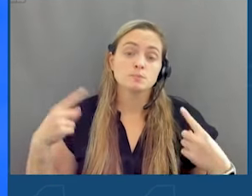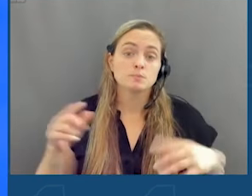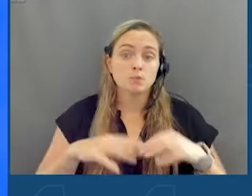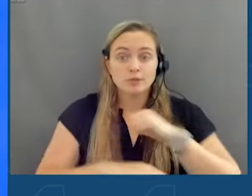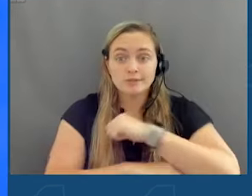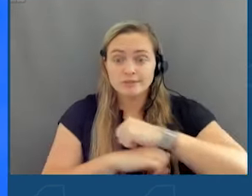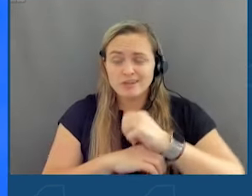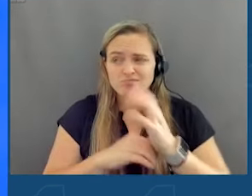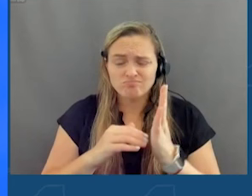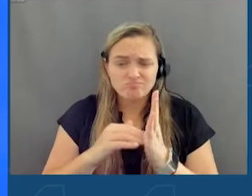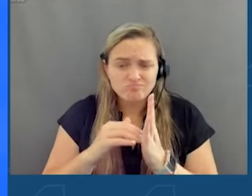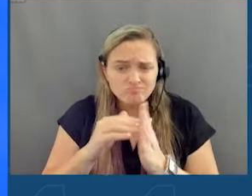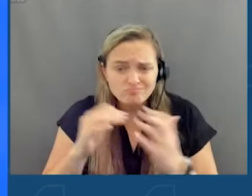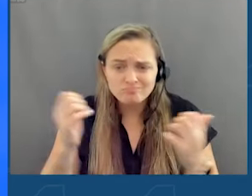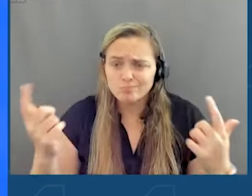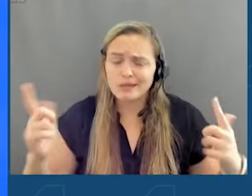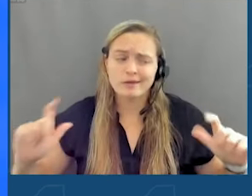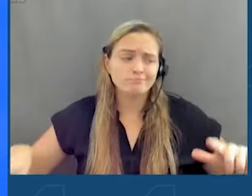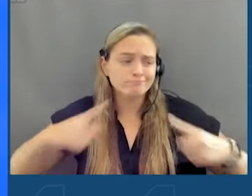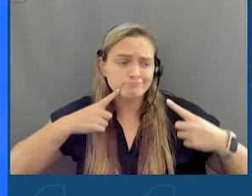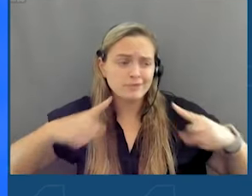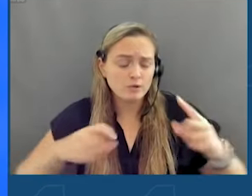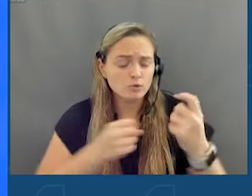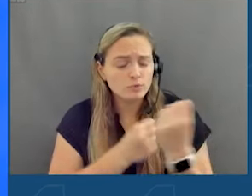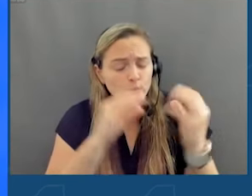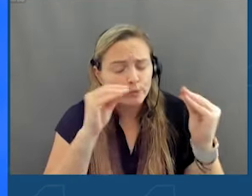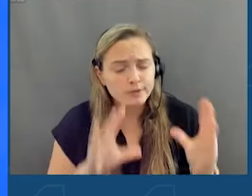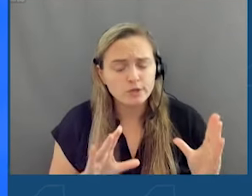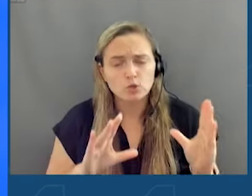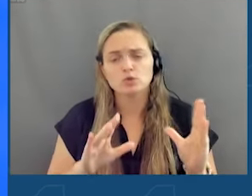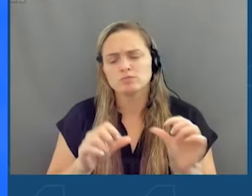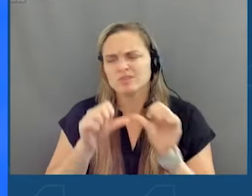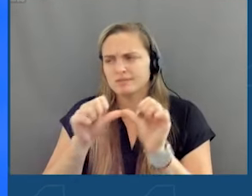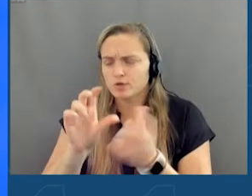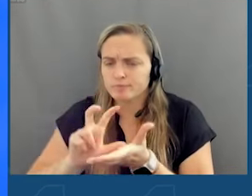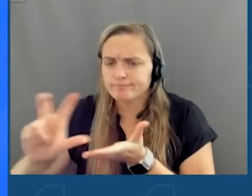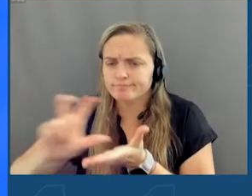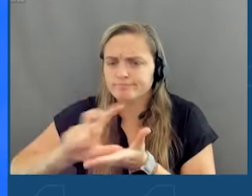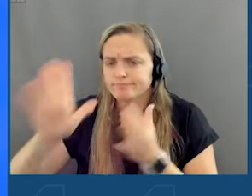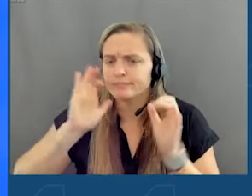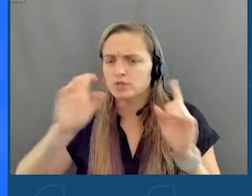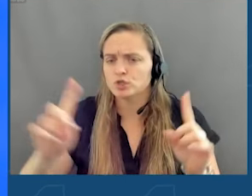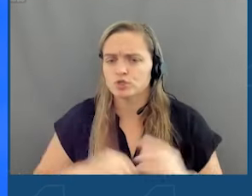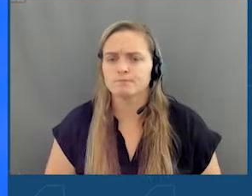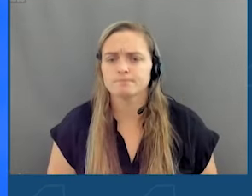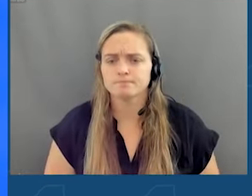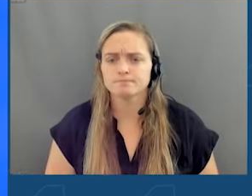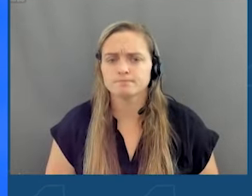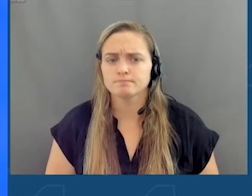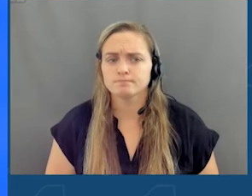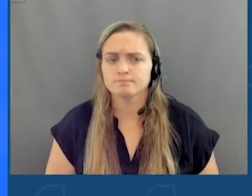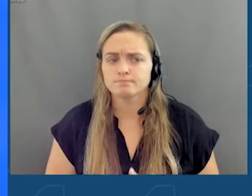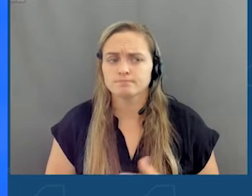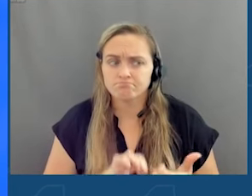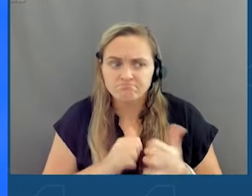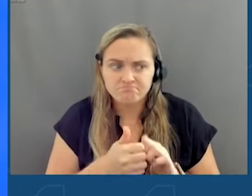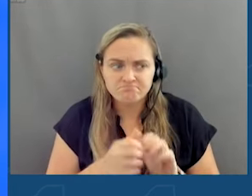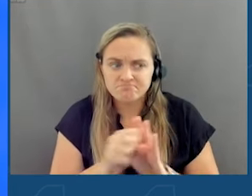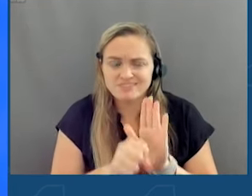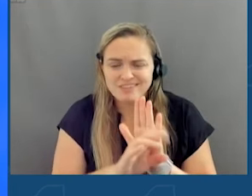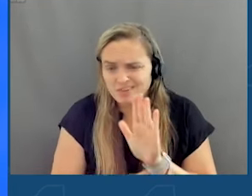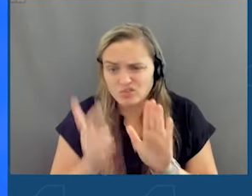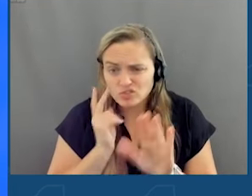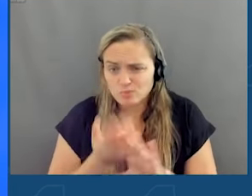times, and we've made great announcements to support our teachers, but also to continue investing in education the way the likes of the state have never seen